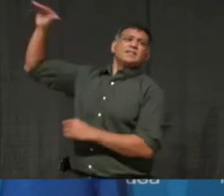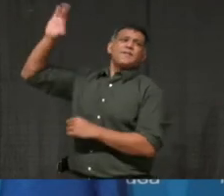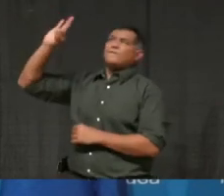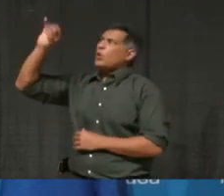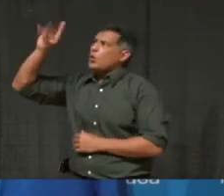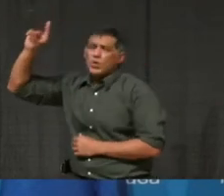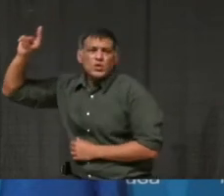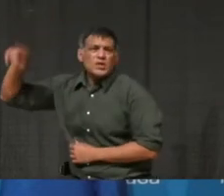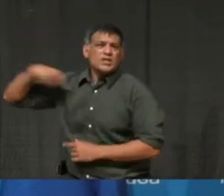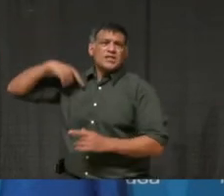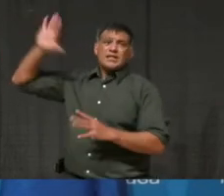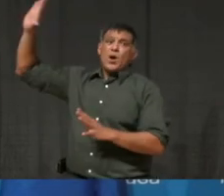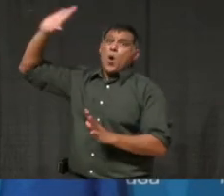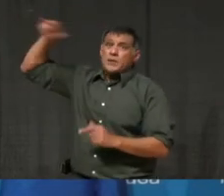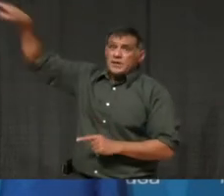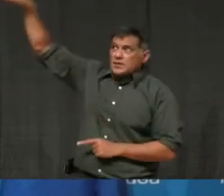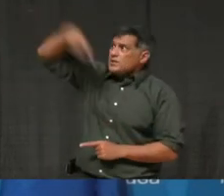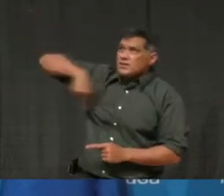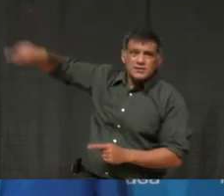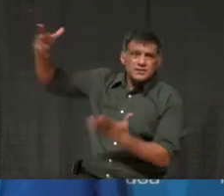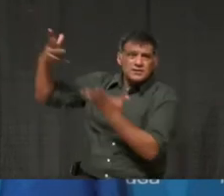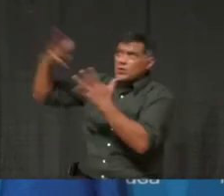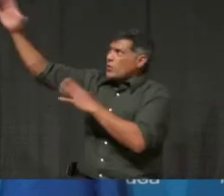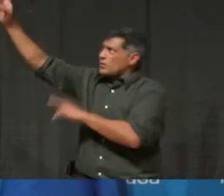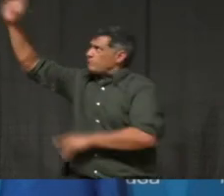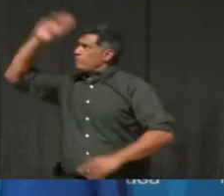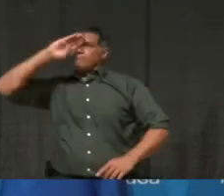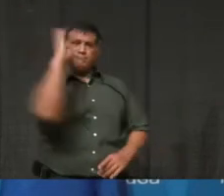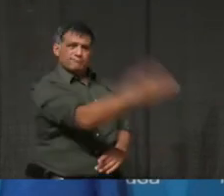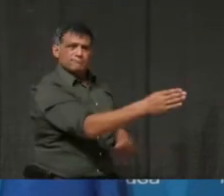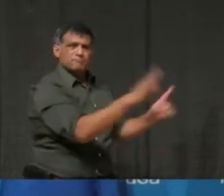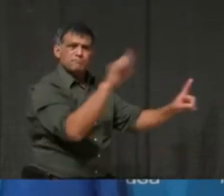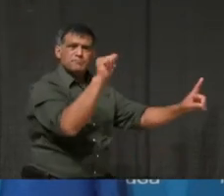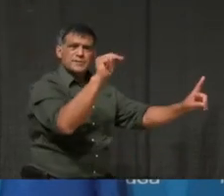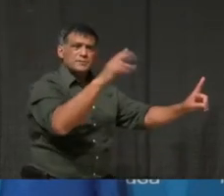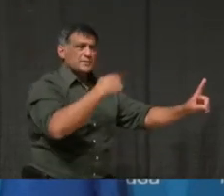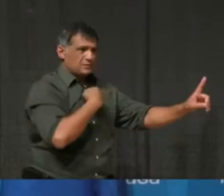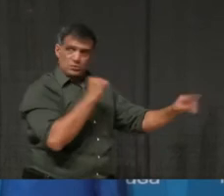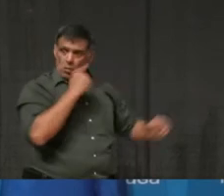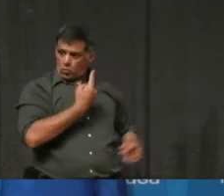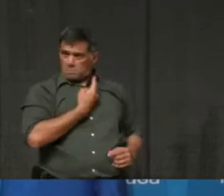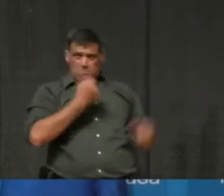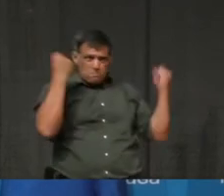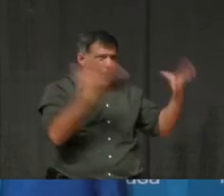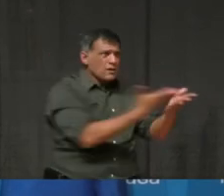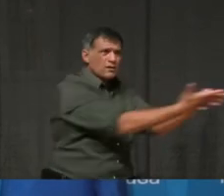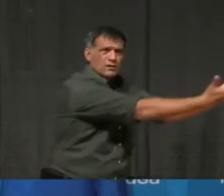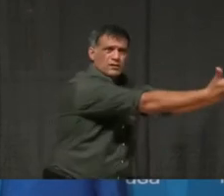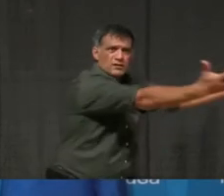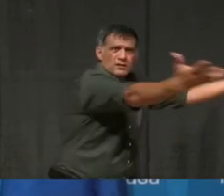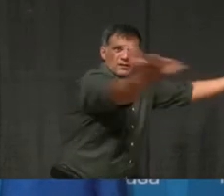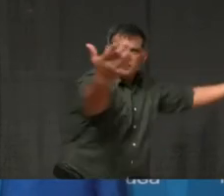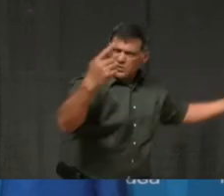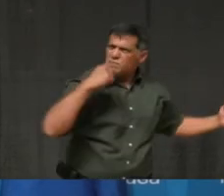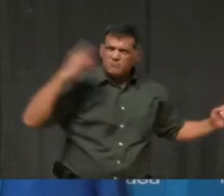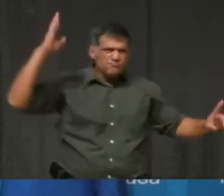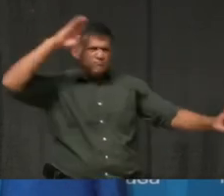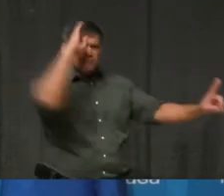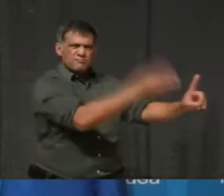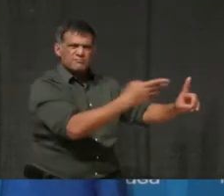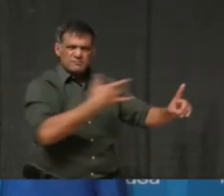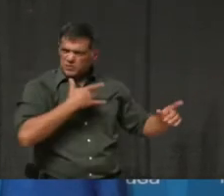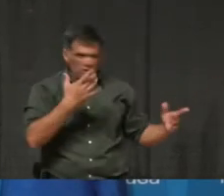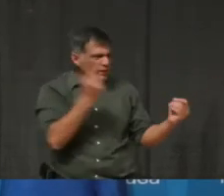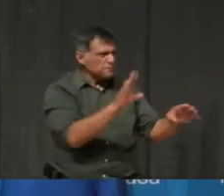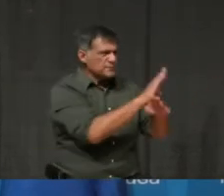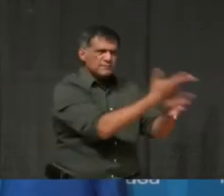we'll get some traction on that issue because I can't be the only one that, that, that is feeling that pain of having to pay your bank loans